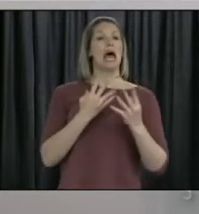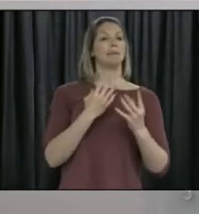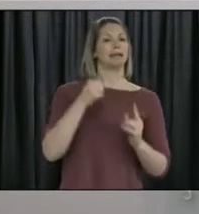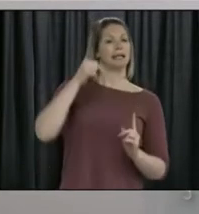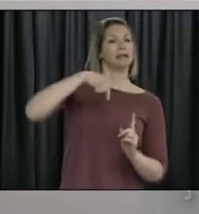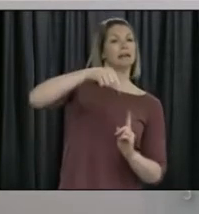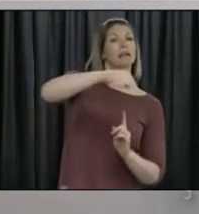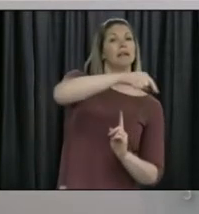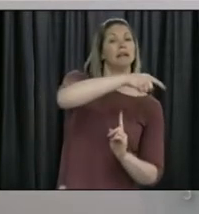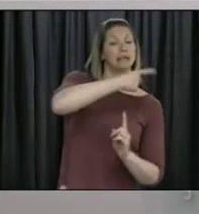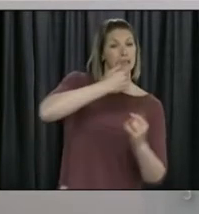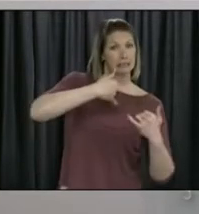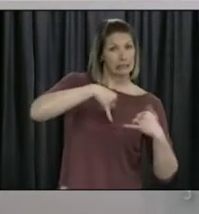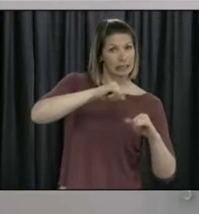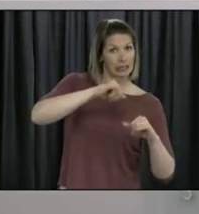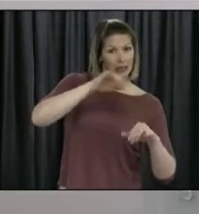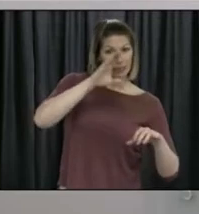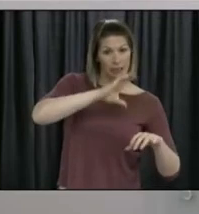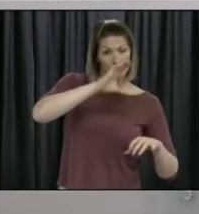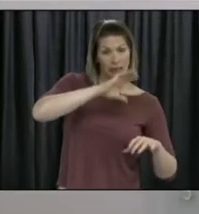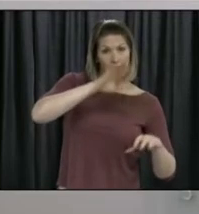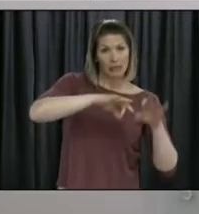people are health care workers?